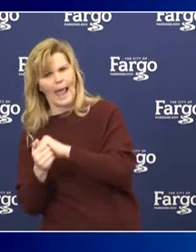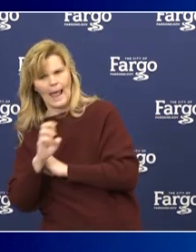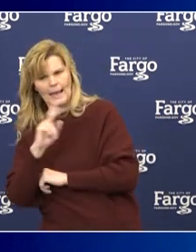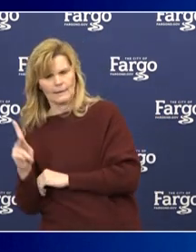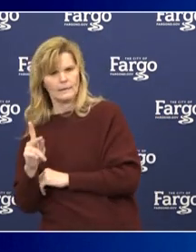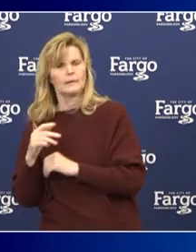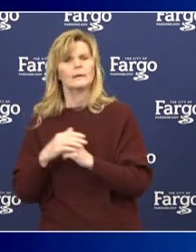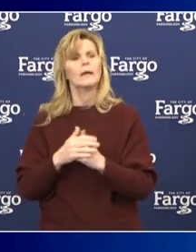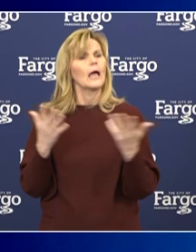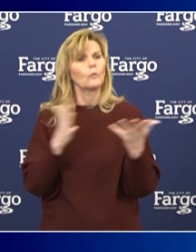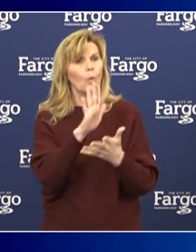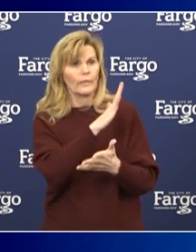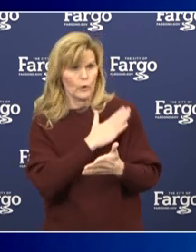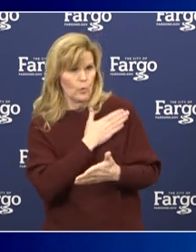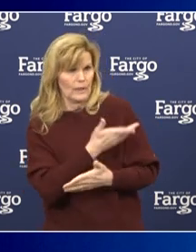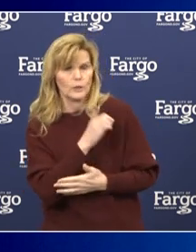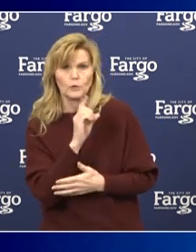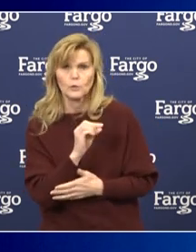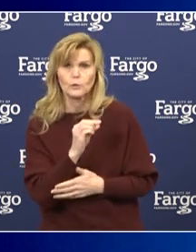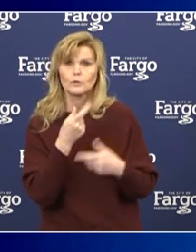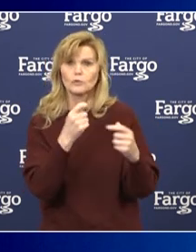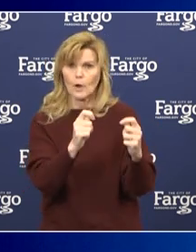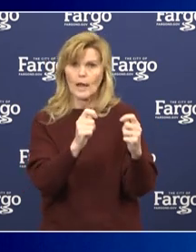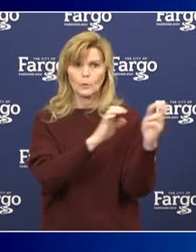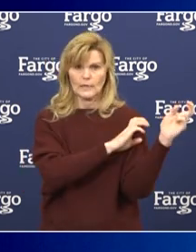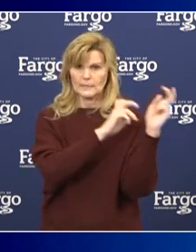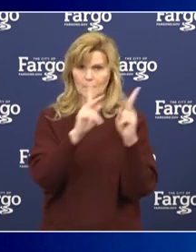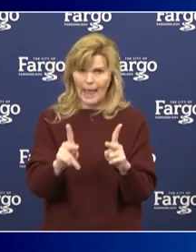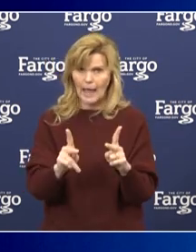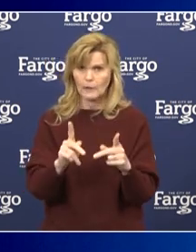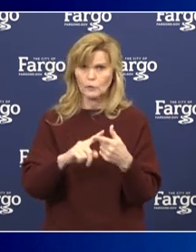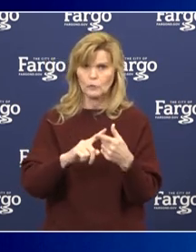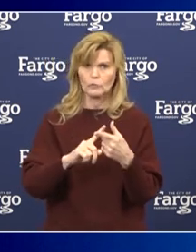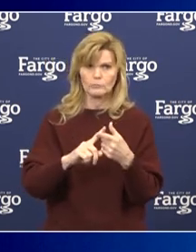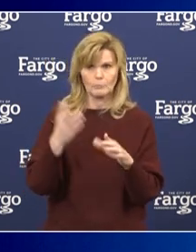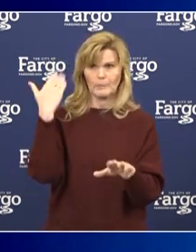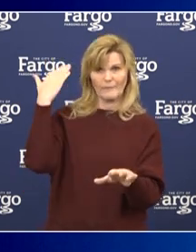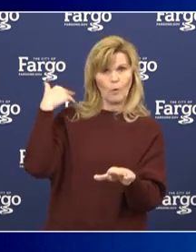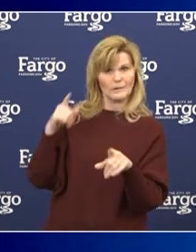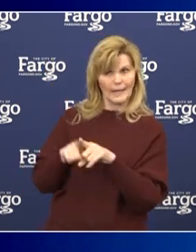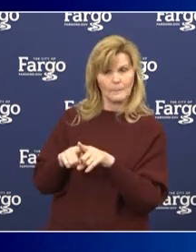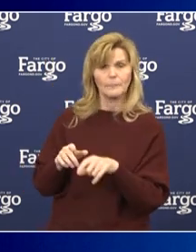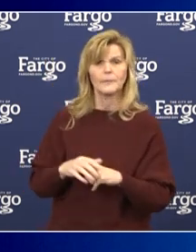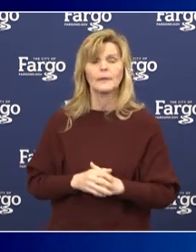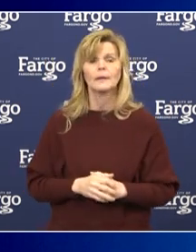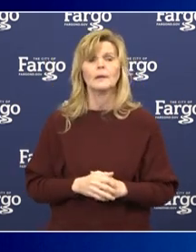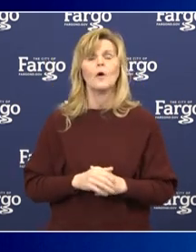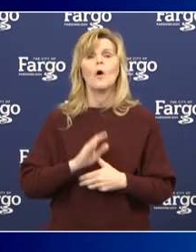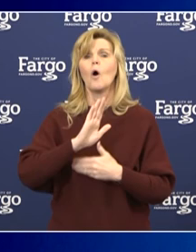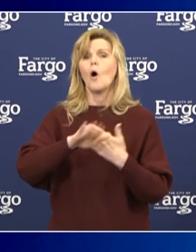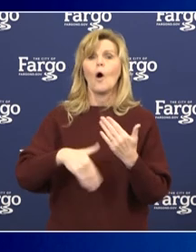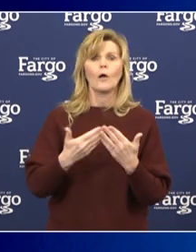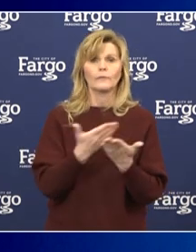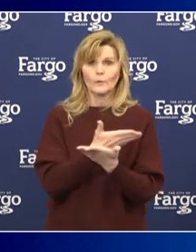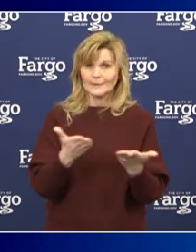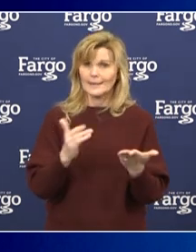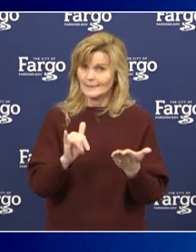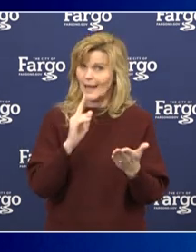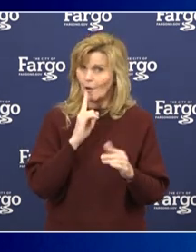they're willing to do in order to try and get us back to normal and all of those things that are important.